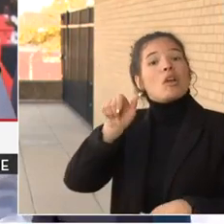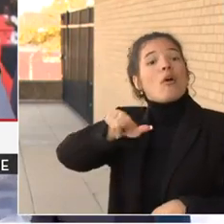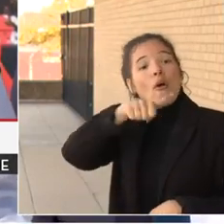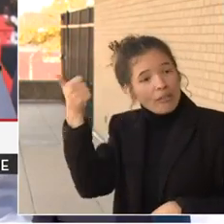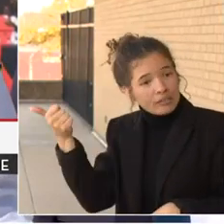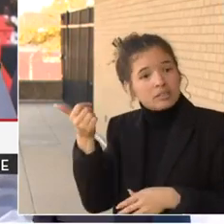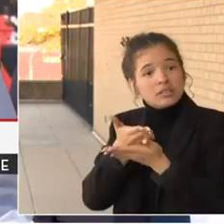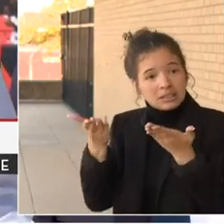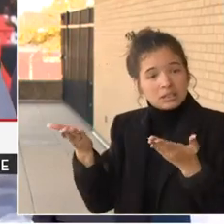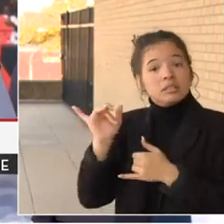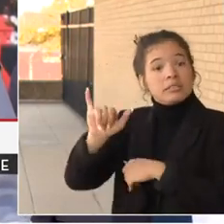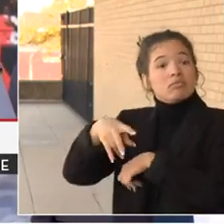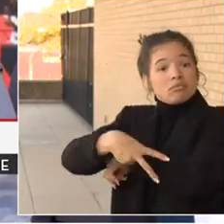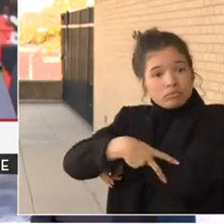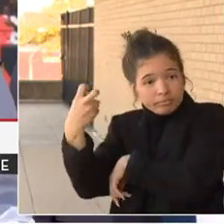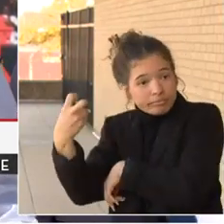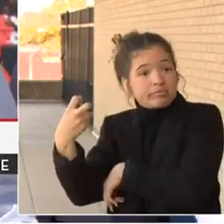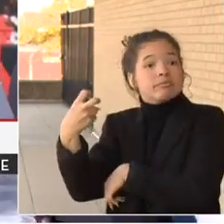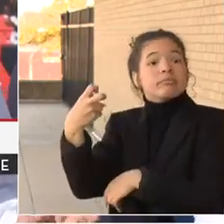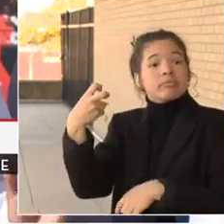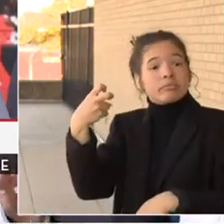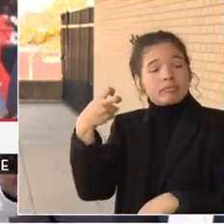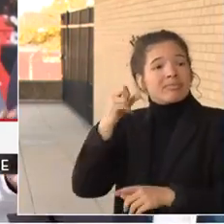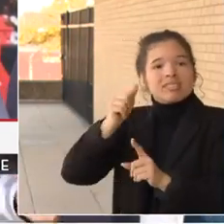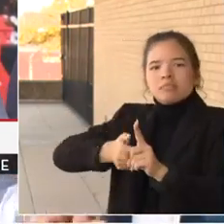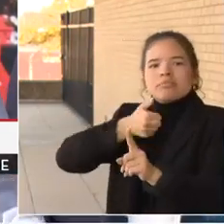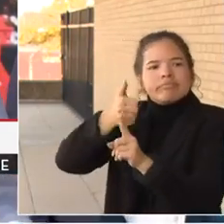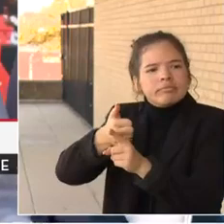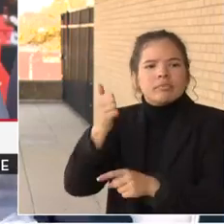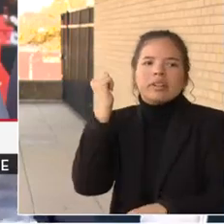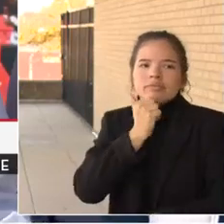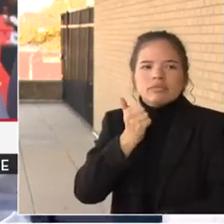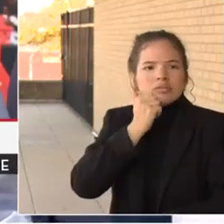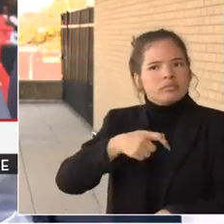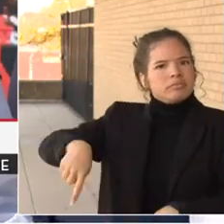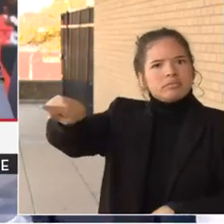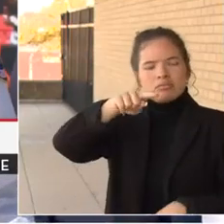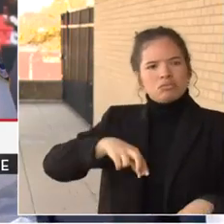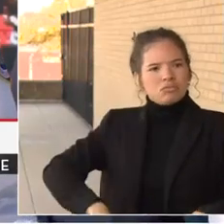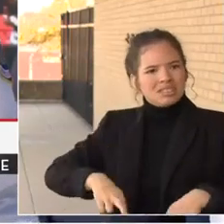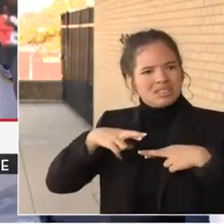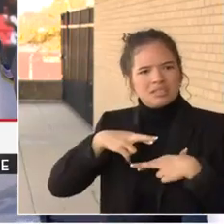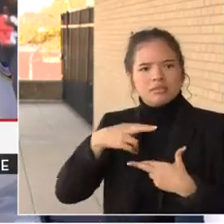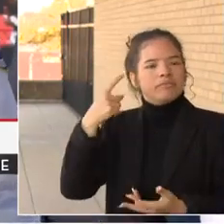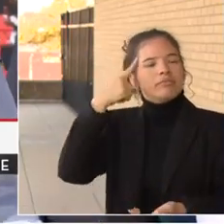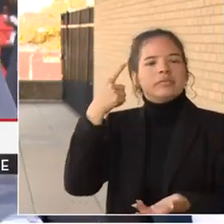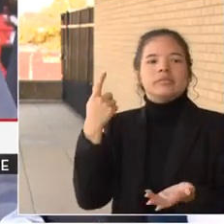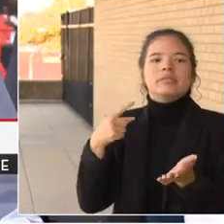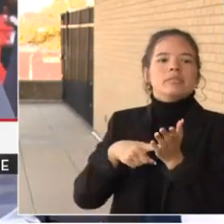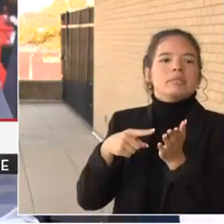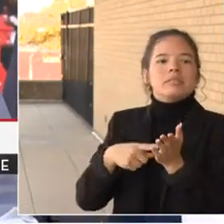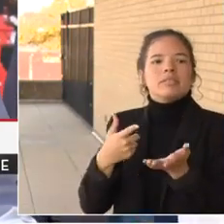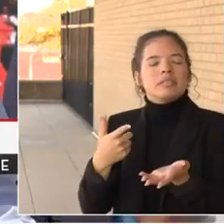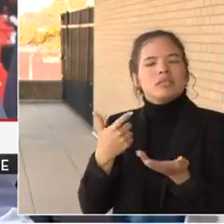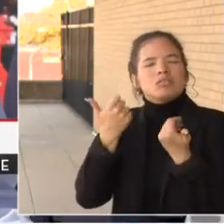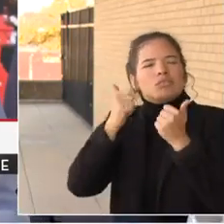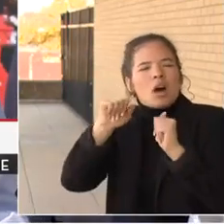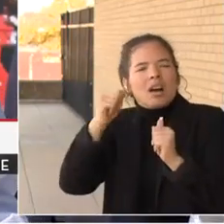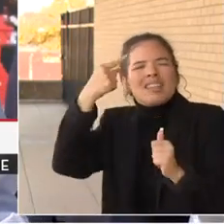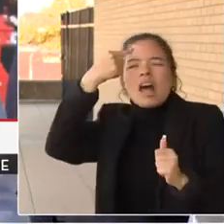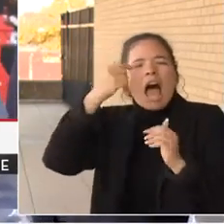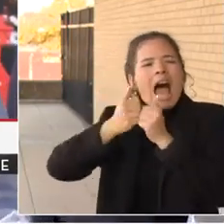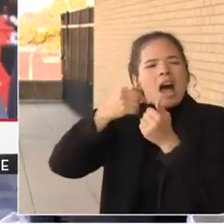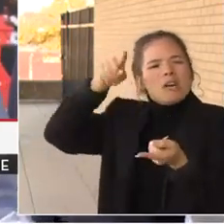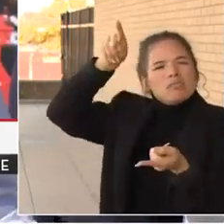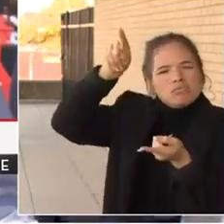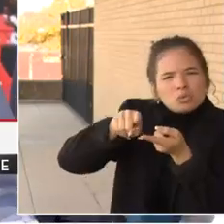that would suggest or someone thinks that this is a good idea to reduce accountability, in my view, if